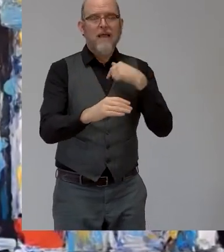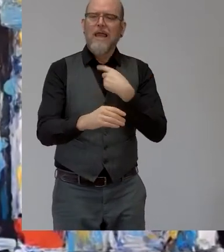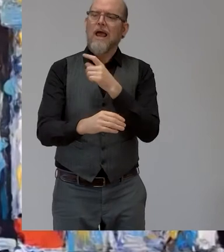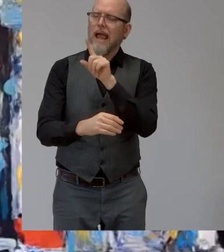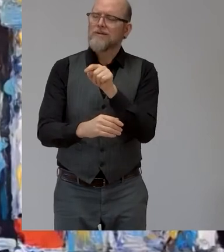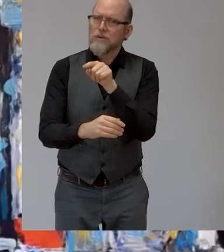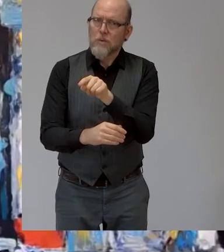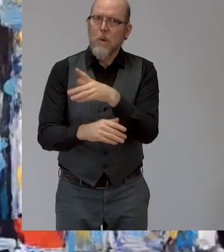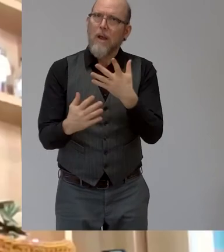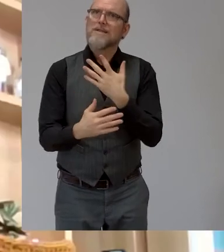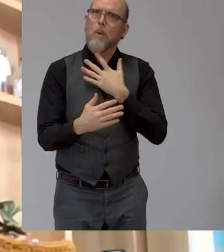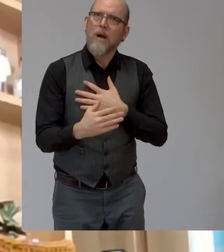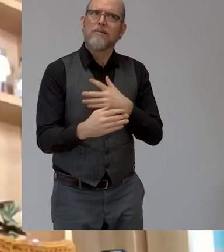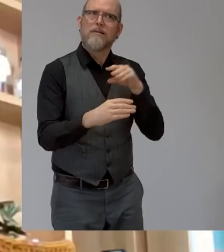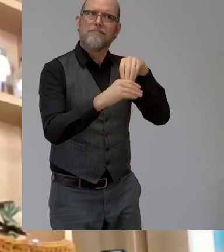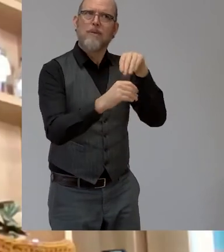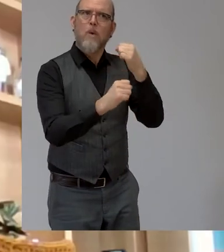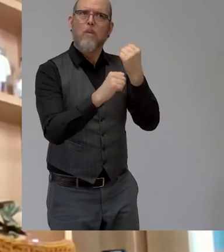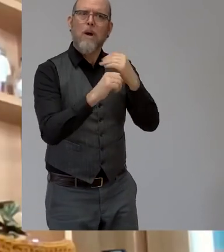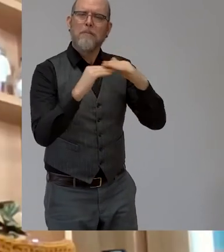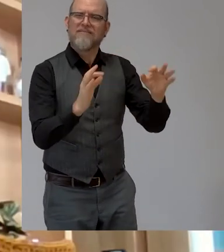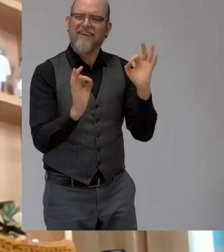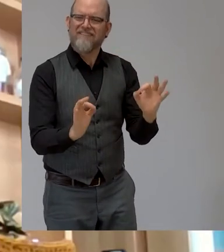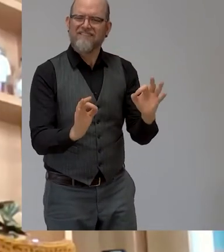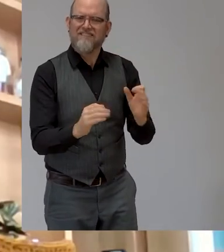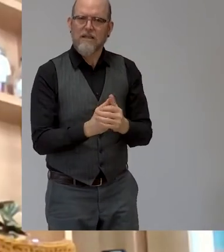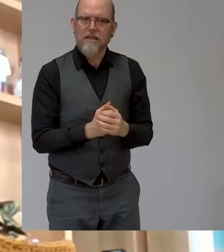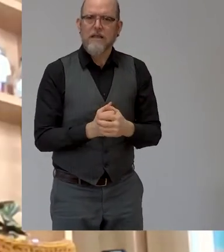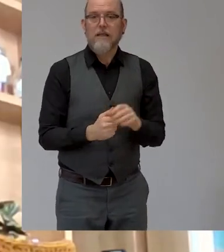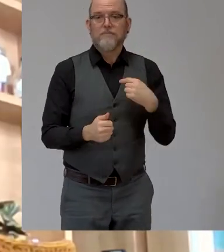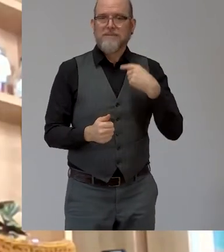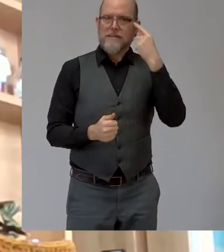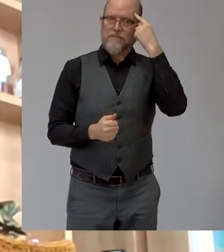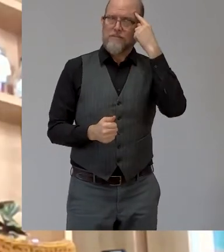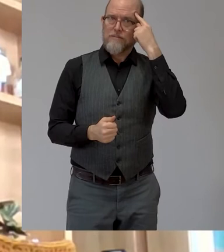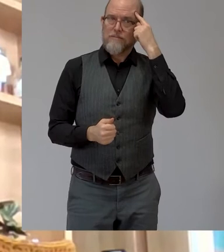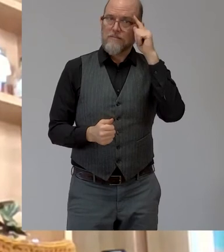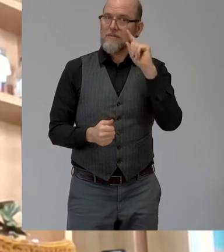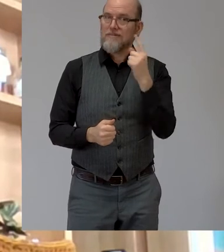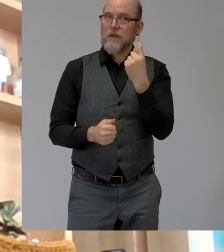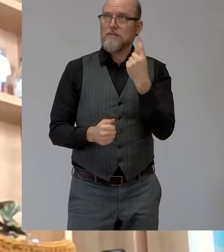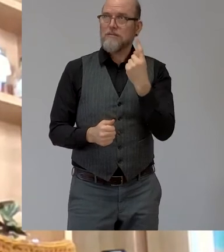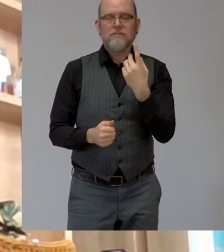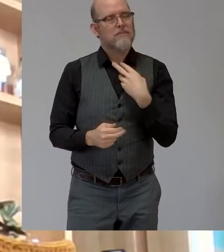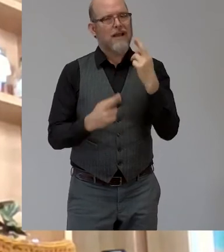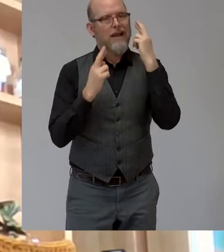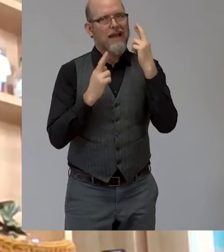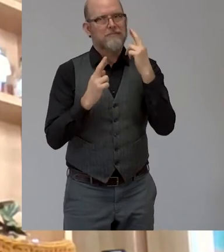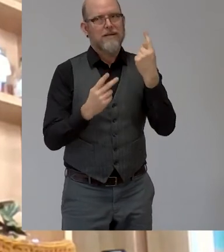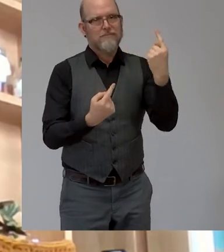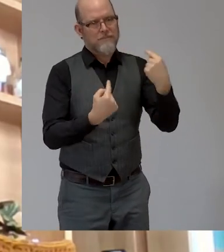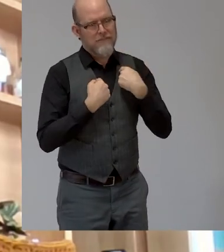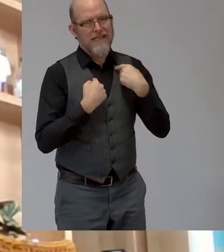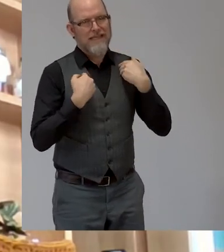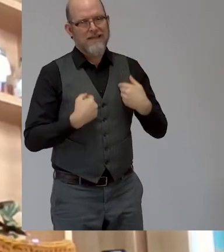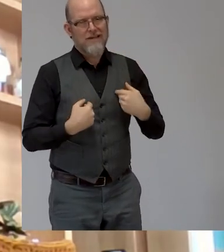well i think first and foremost it's very important to have a sense of respect in the workplace uh just in general and for